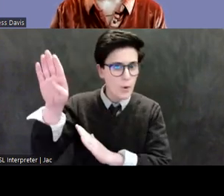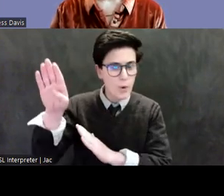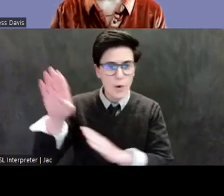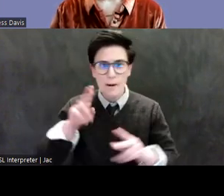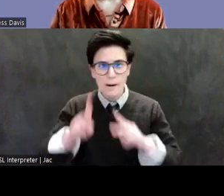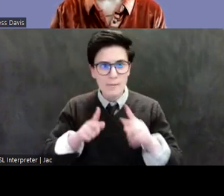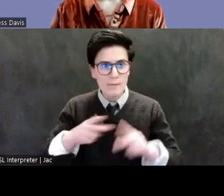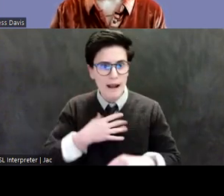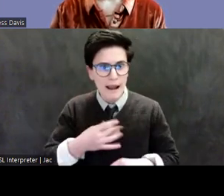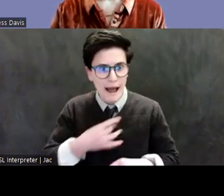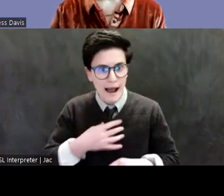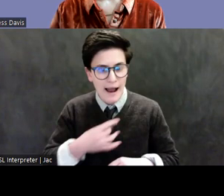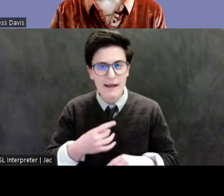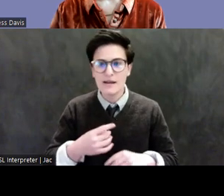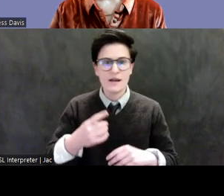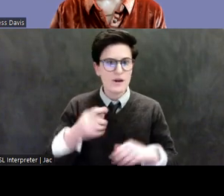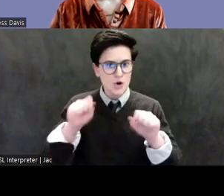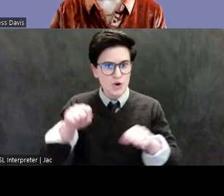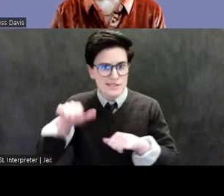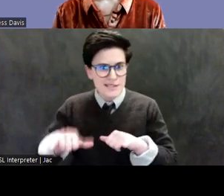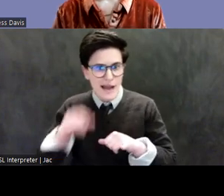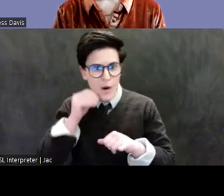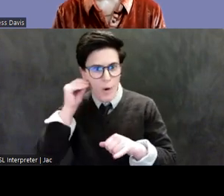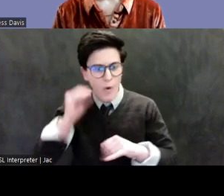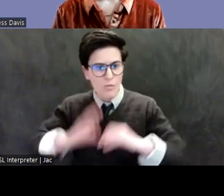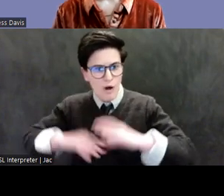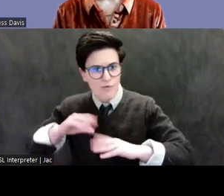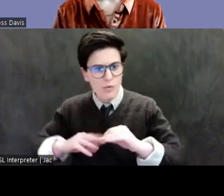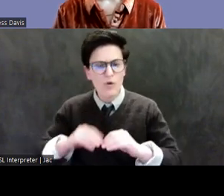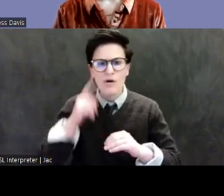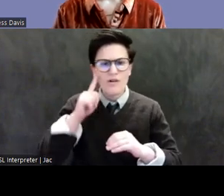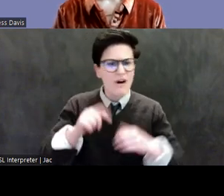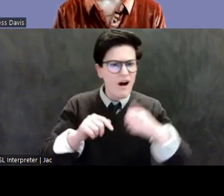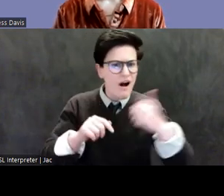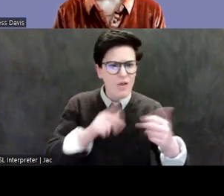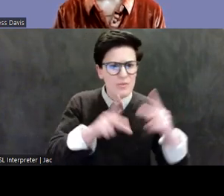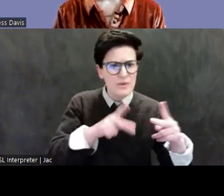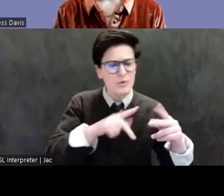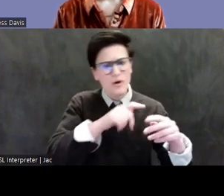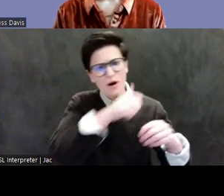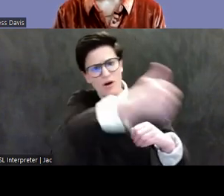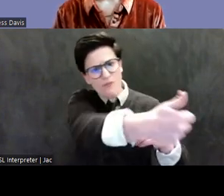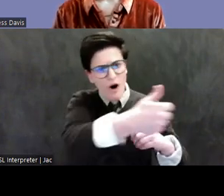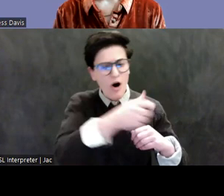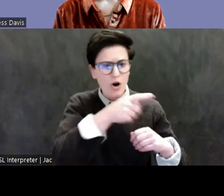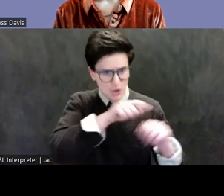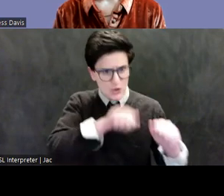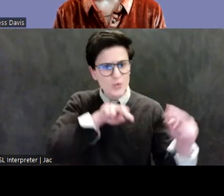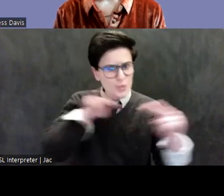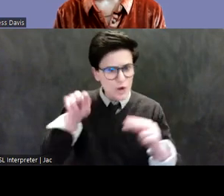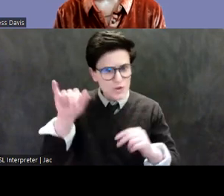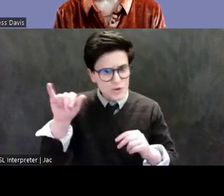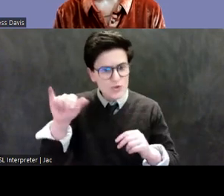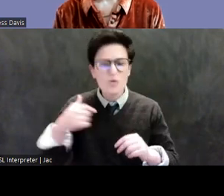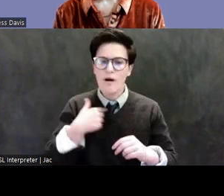folks who couldn't, for a variety of reasons, physically attend an AIA program, that we decided to keep doing it, even as we are sort of emerging